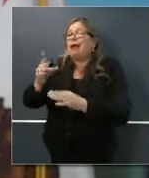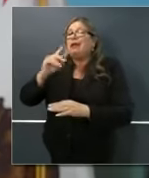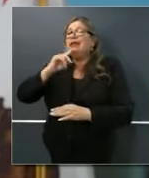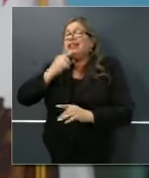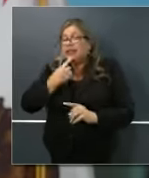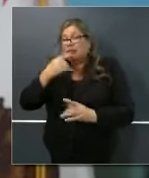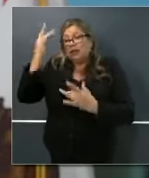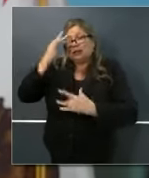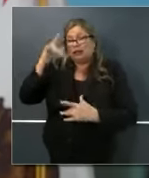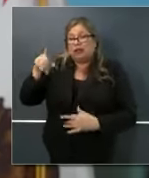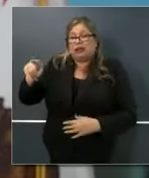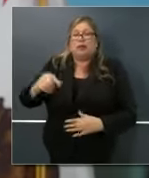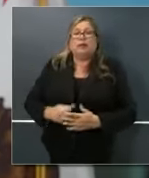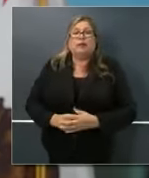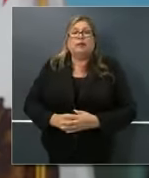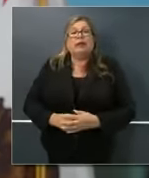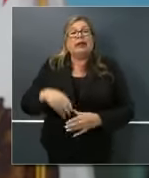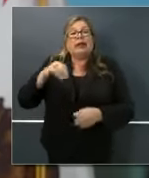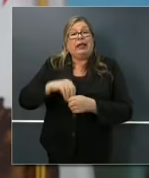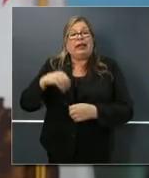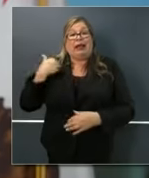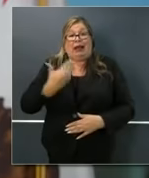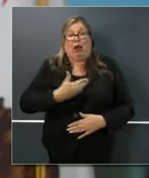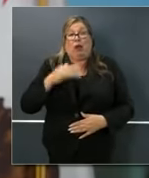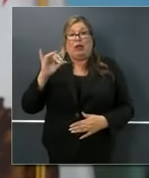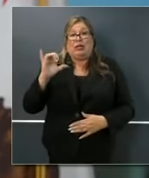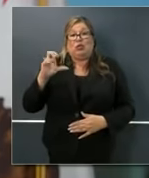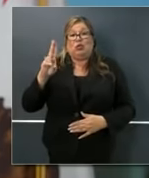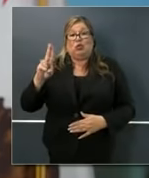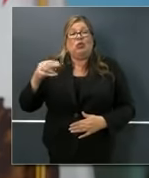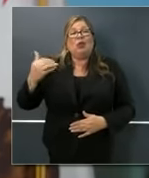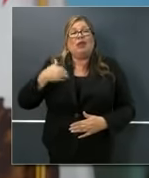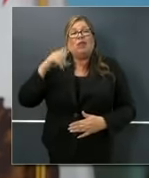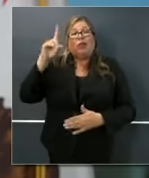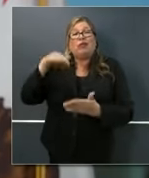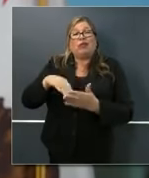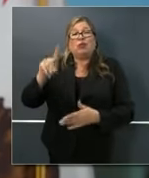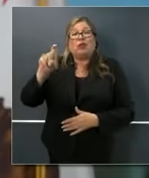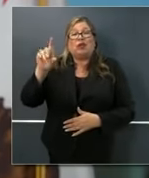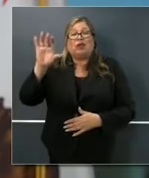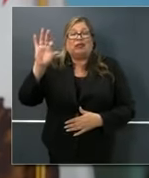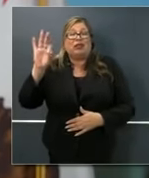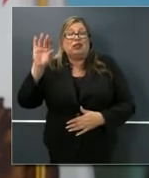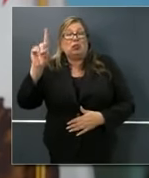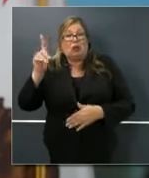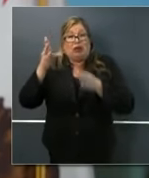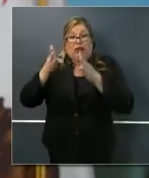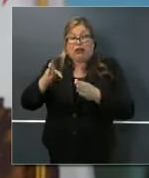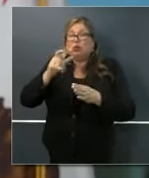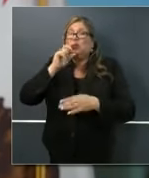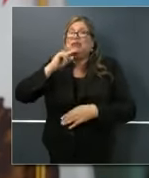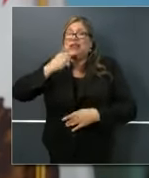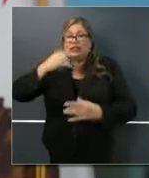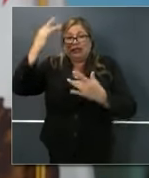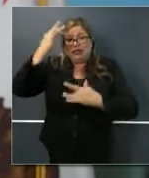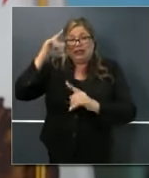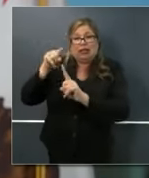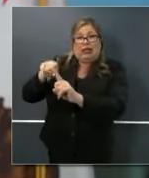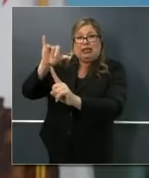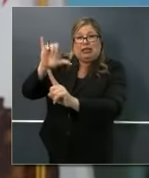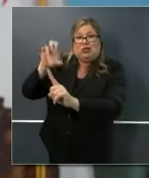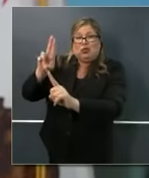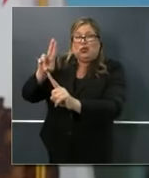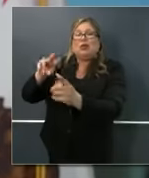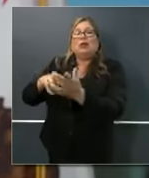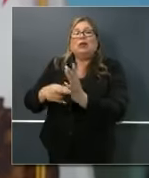are in our ICU. As of yesterday, it represents a 1.4% increase day-to-day.